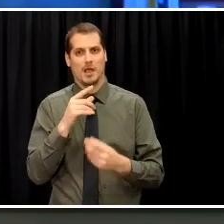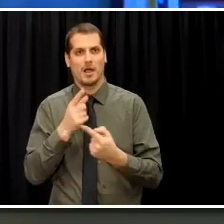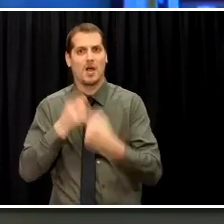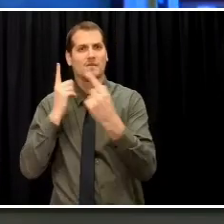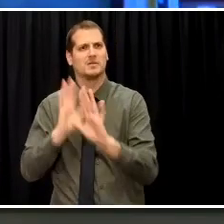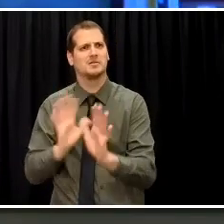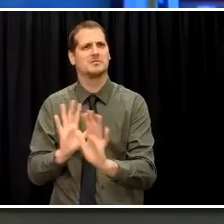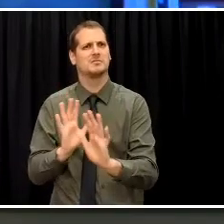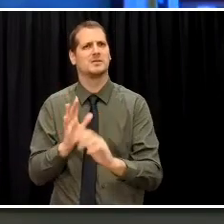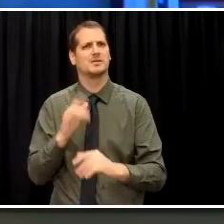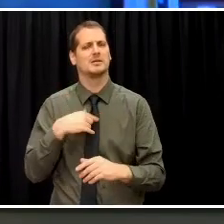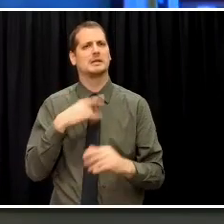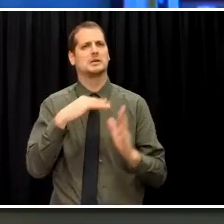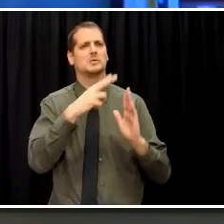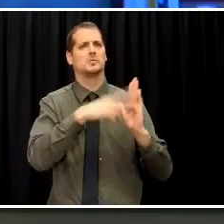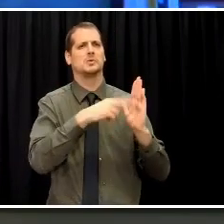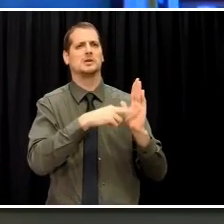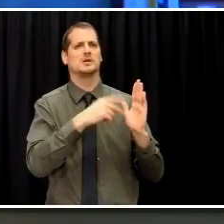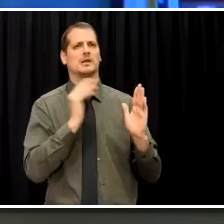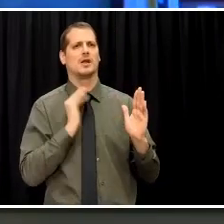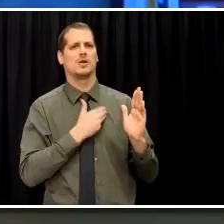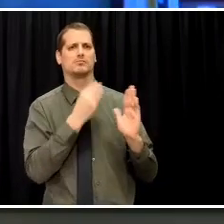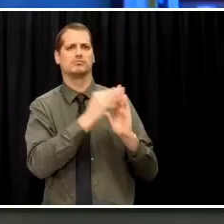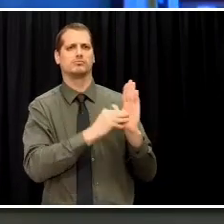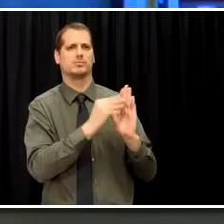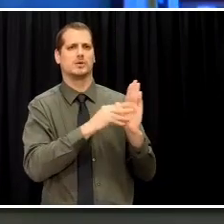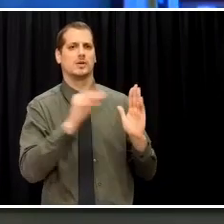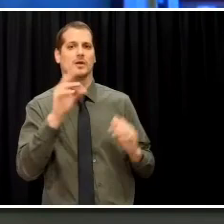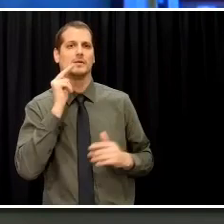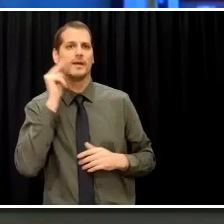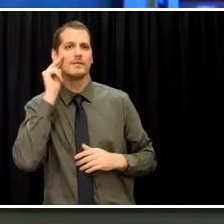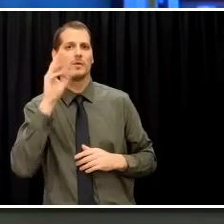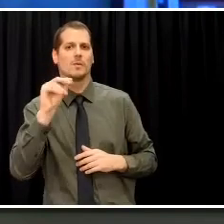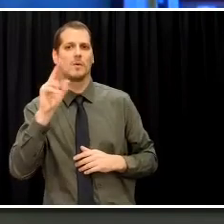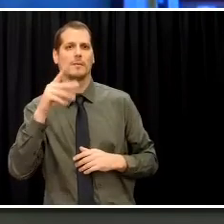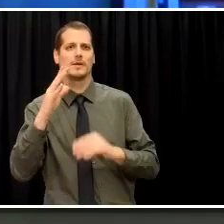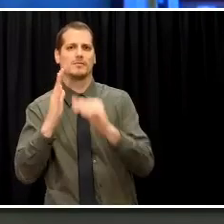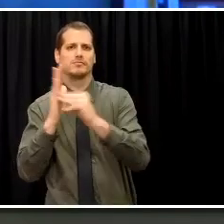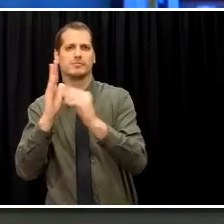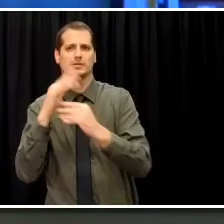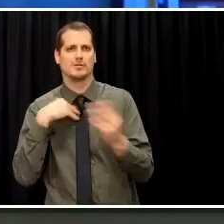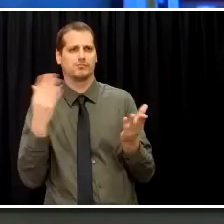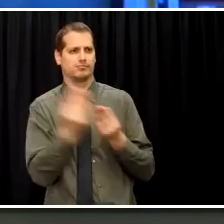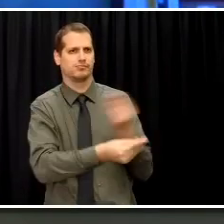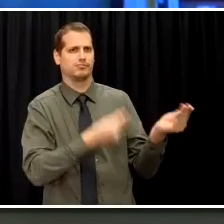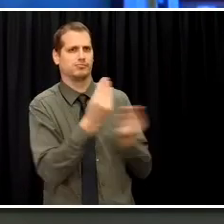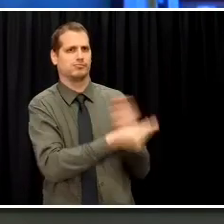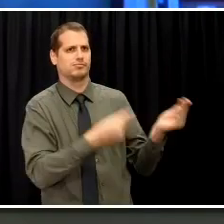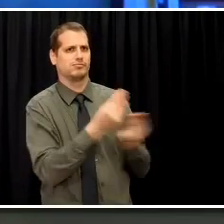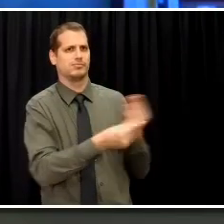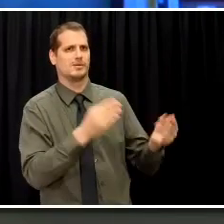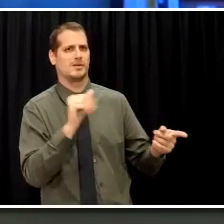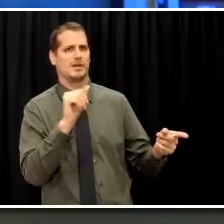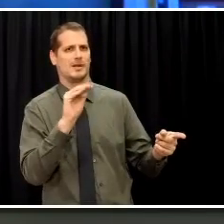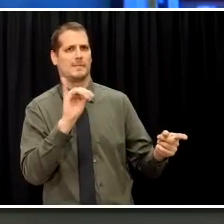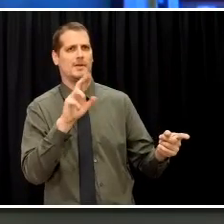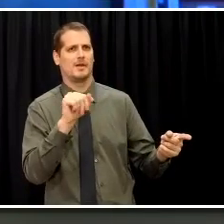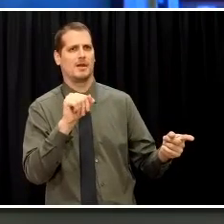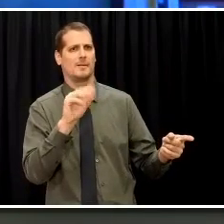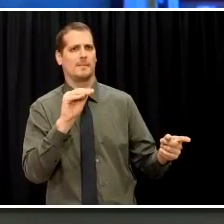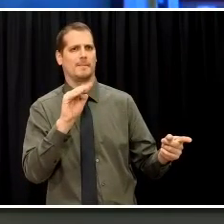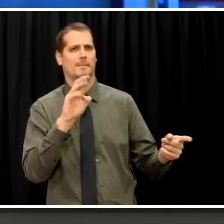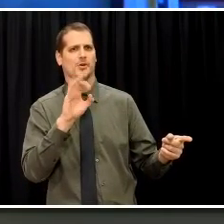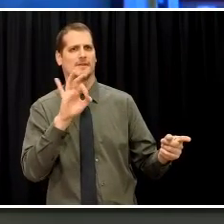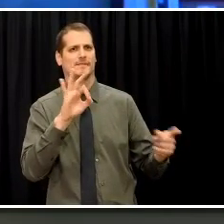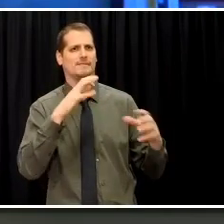briefs by our Alaska Native Corporations as they were filing amicus briefs. In this case, they look very